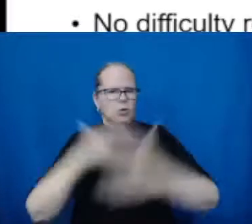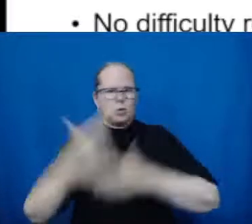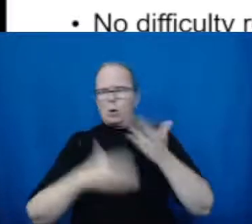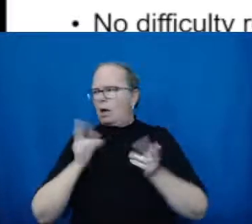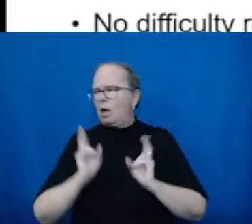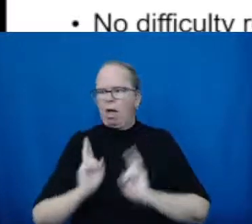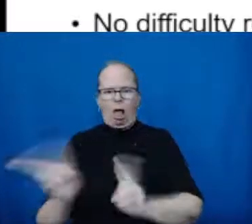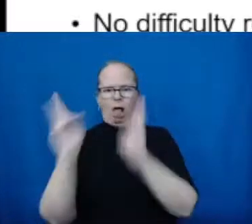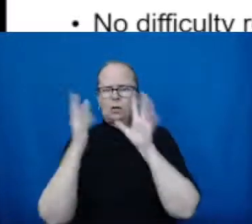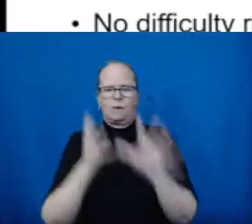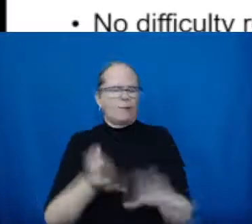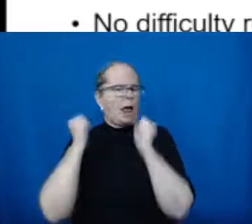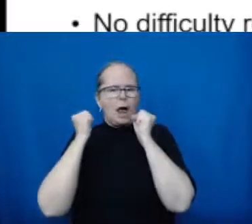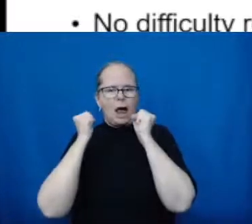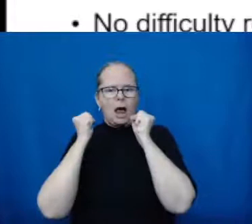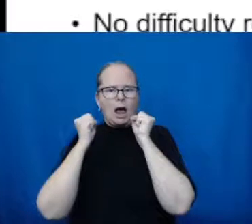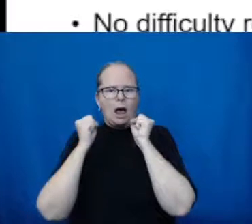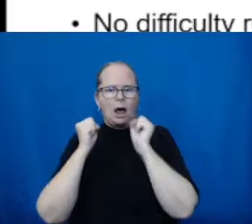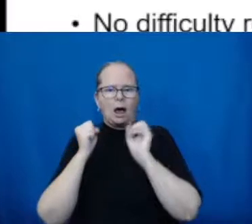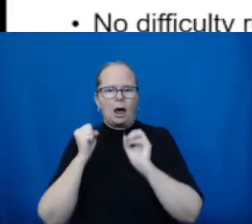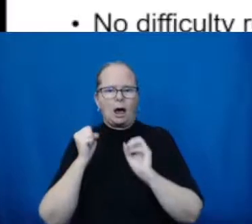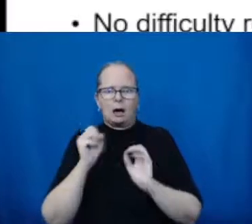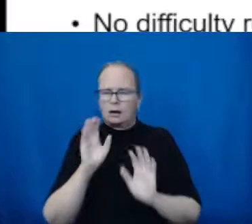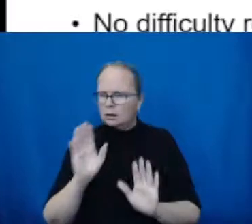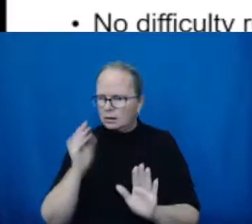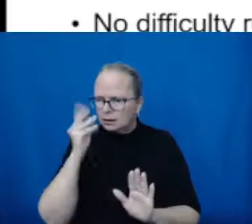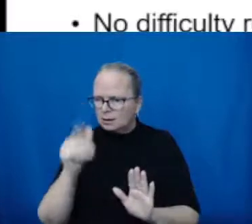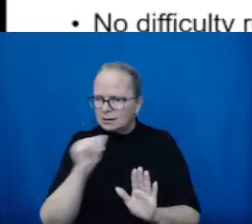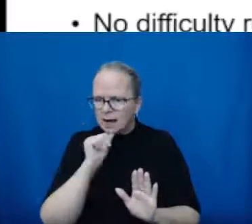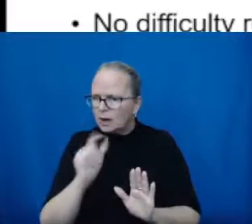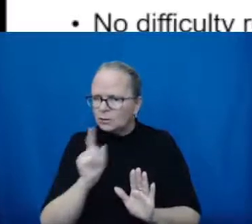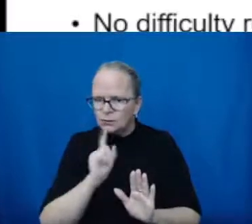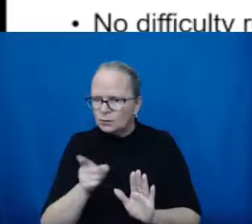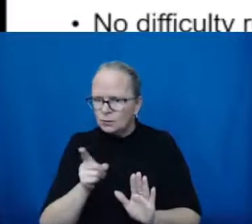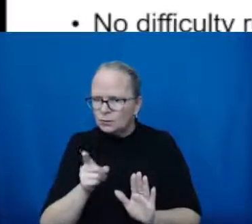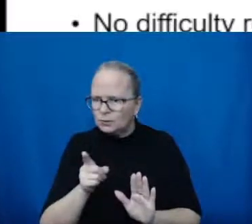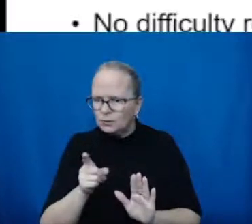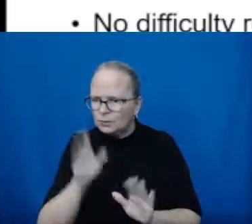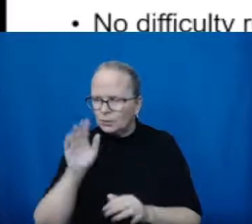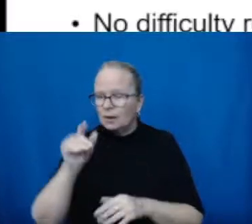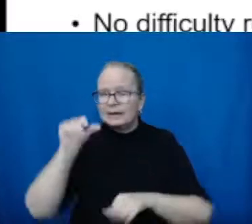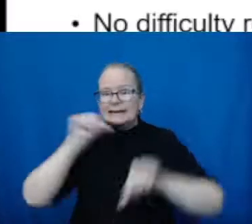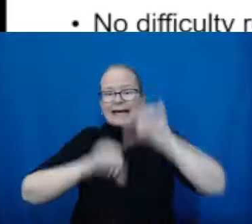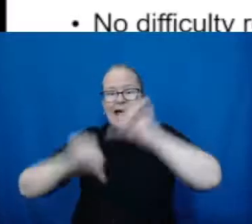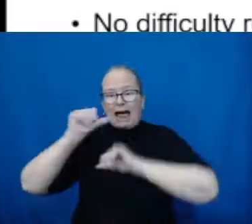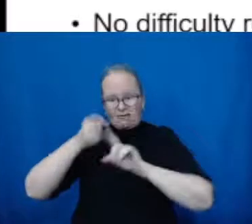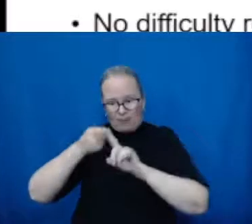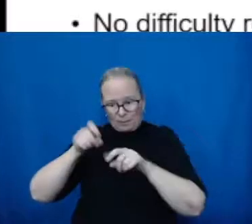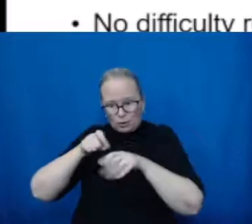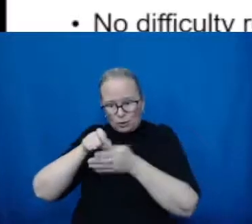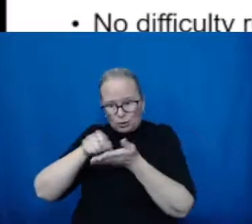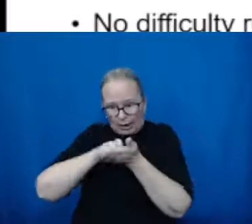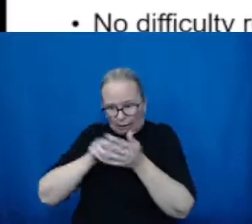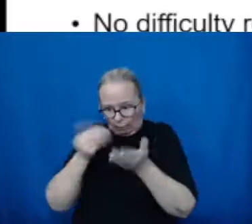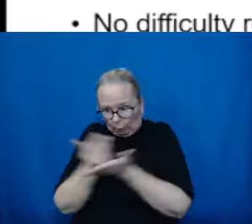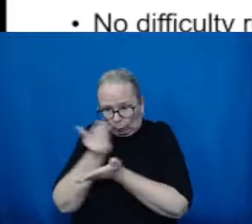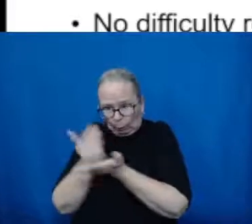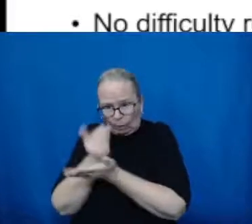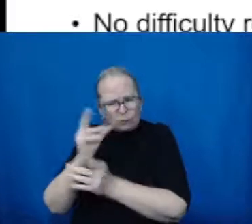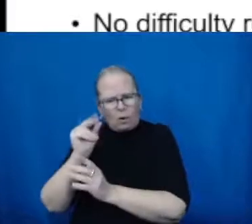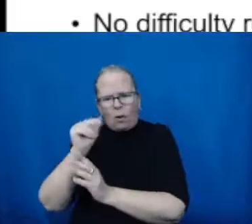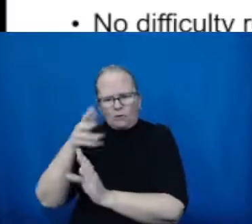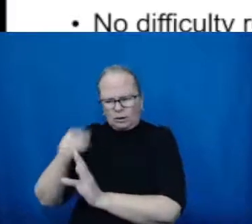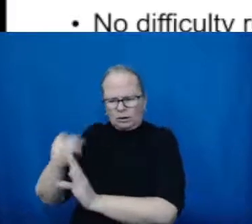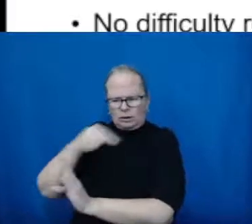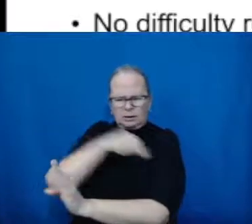were not starting from scratch. They had the benefit of having worked on SARS and MERS in the past. This article that I've pasted